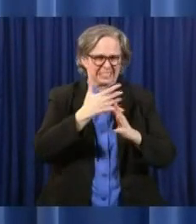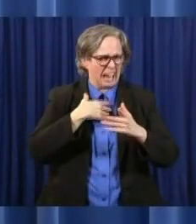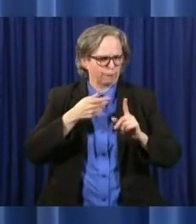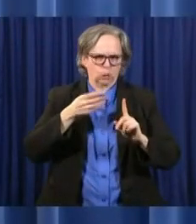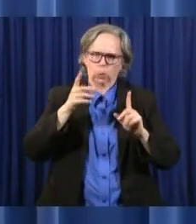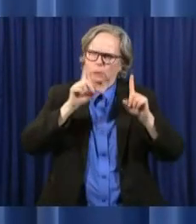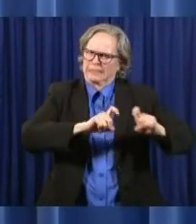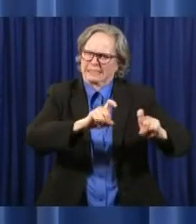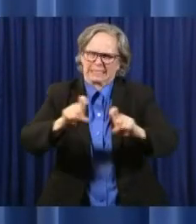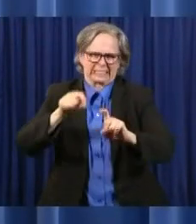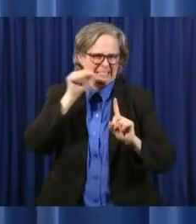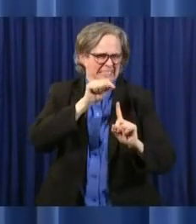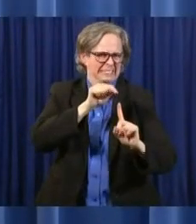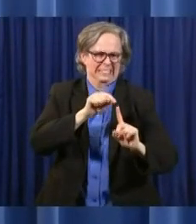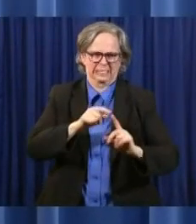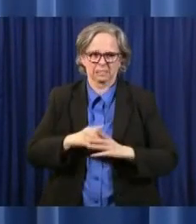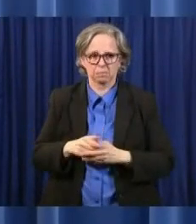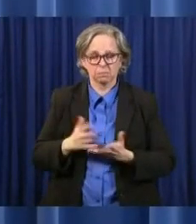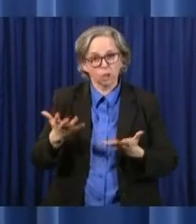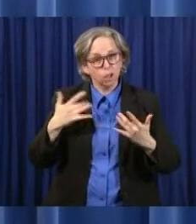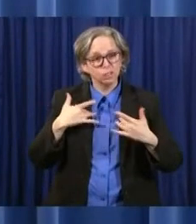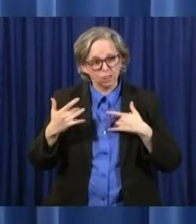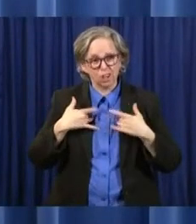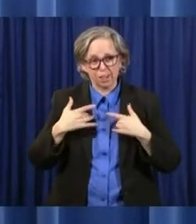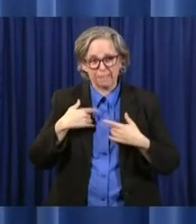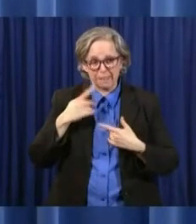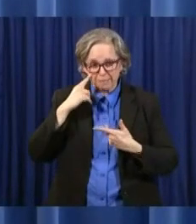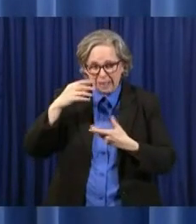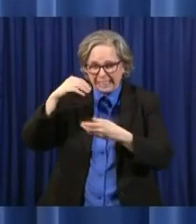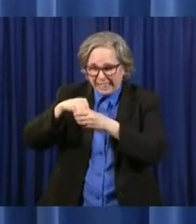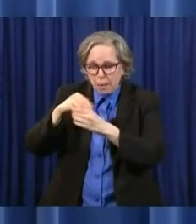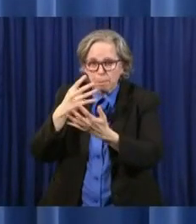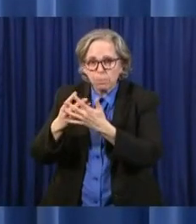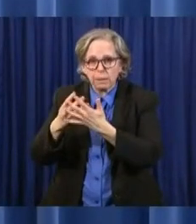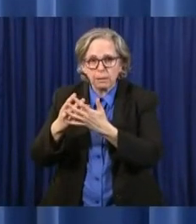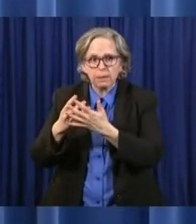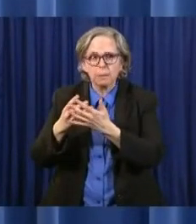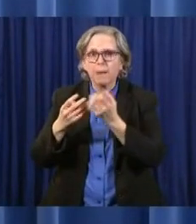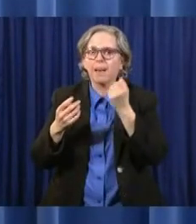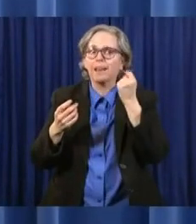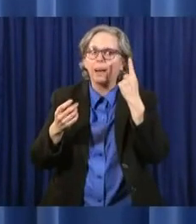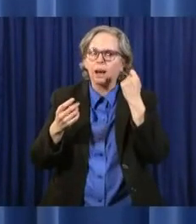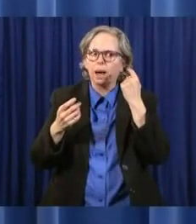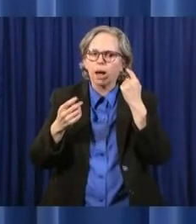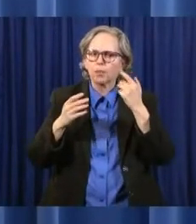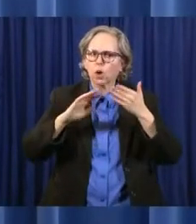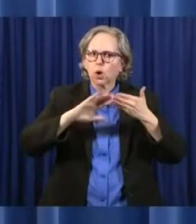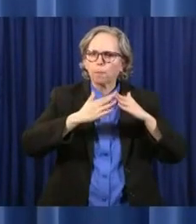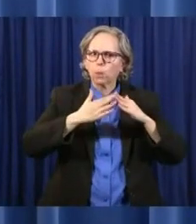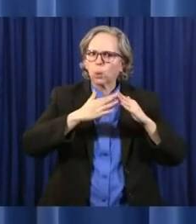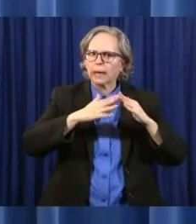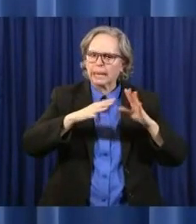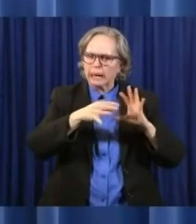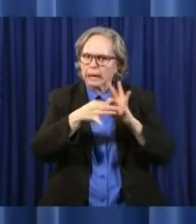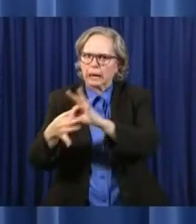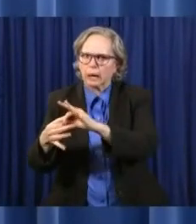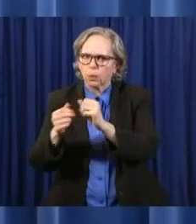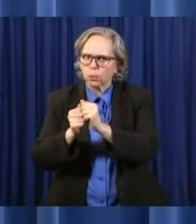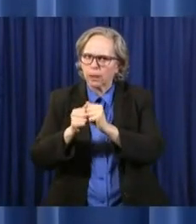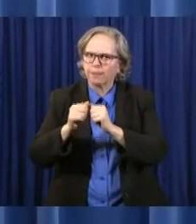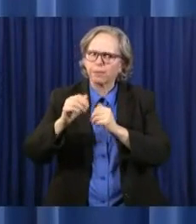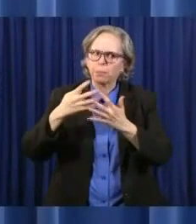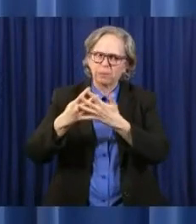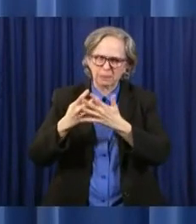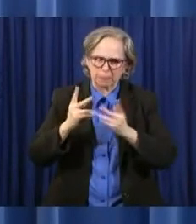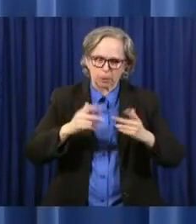prison, but obviously out into the different communities where people who work in the prisons end up going back